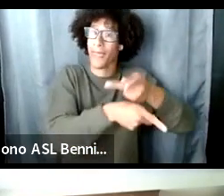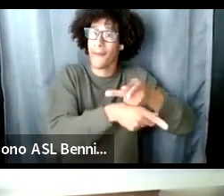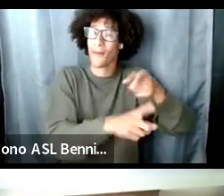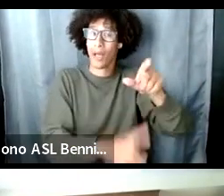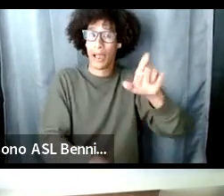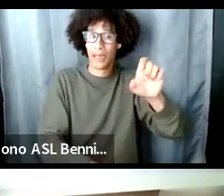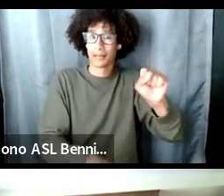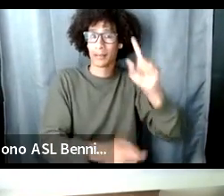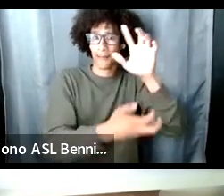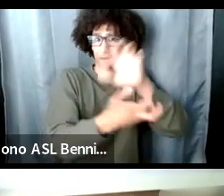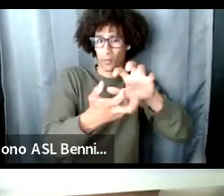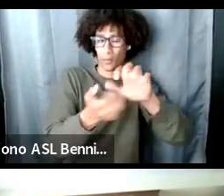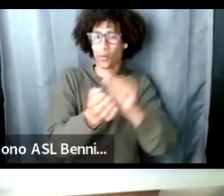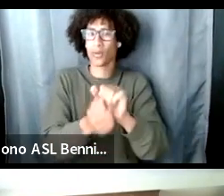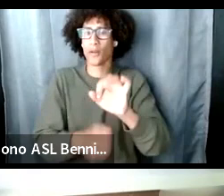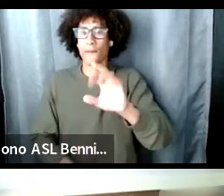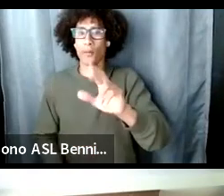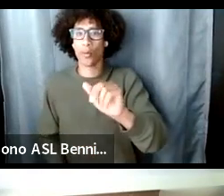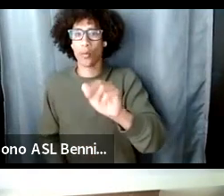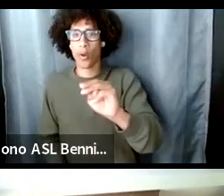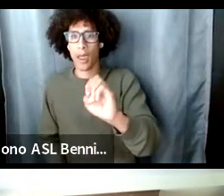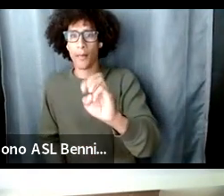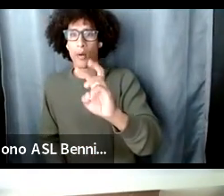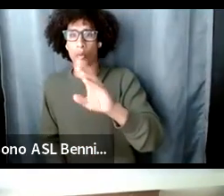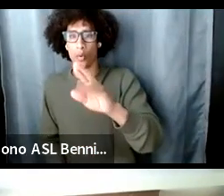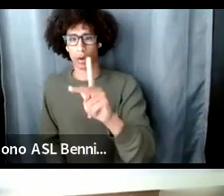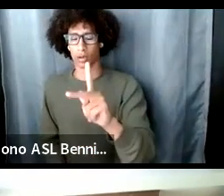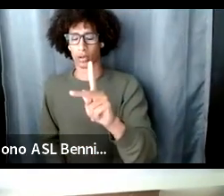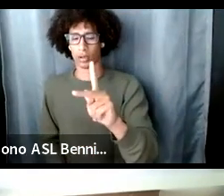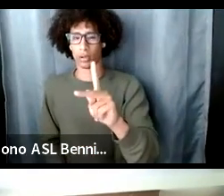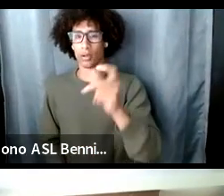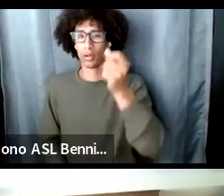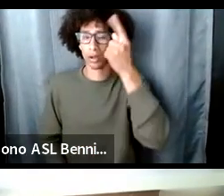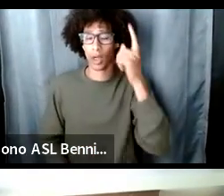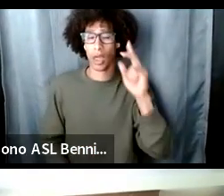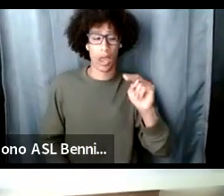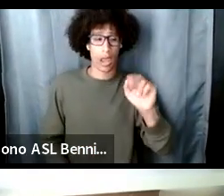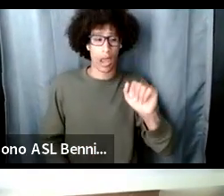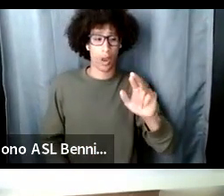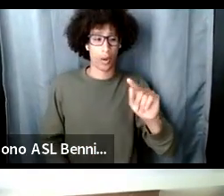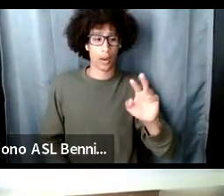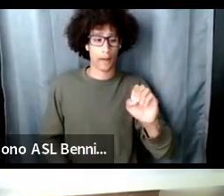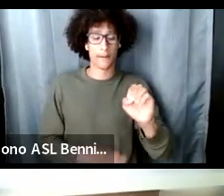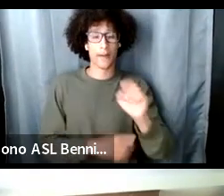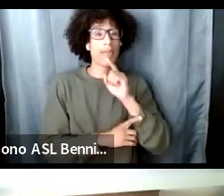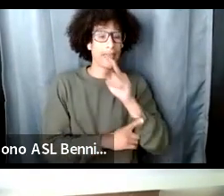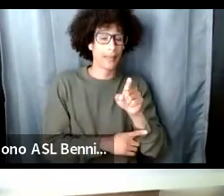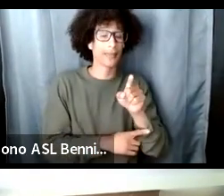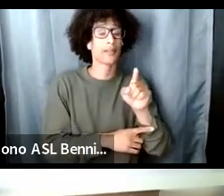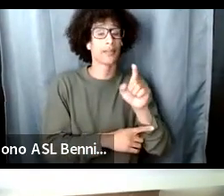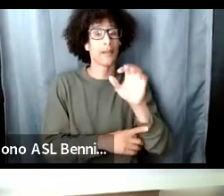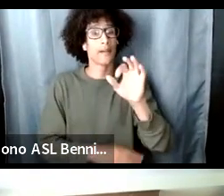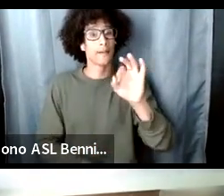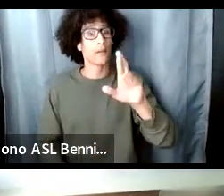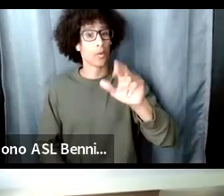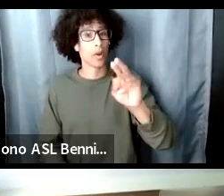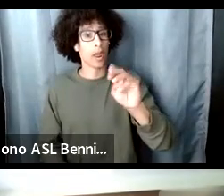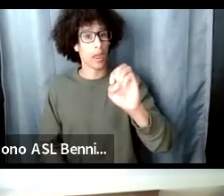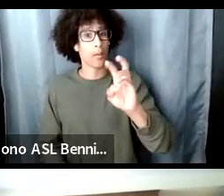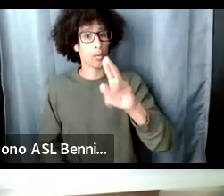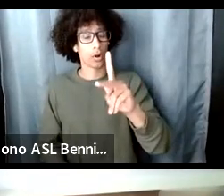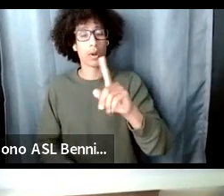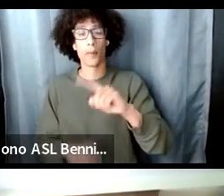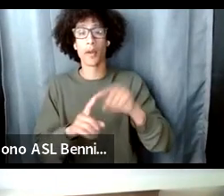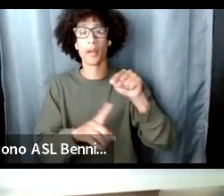narrative and is the framework but framework is also fueled by your biases it's fueled